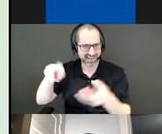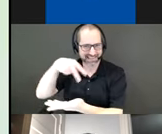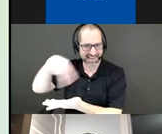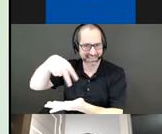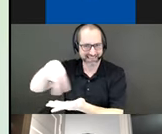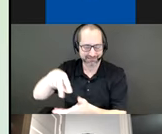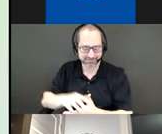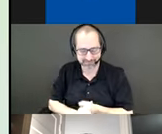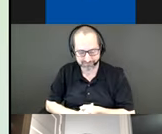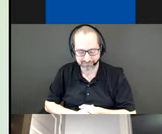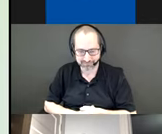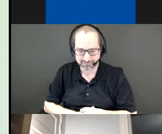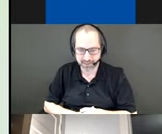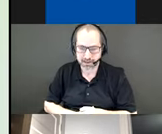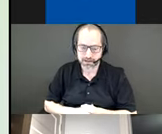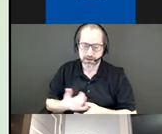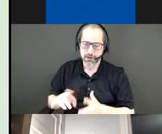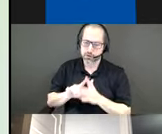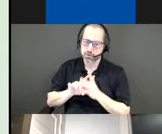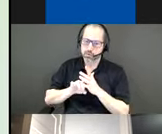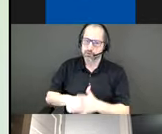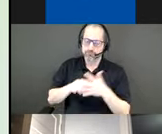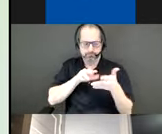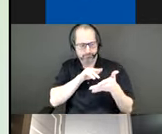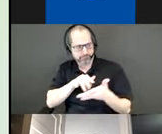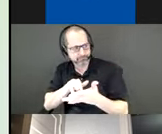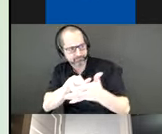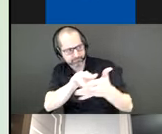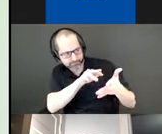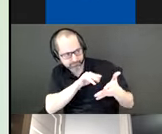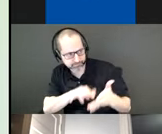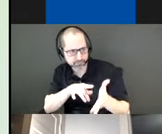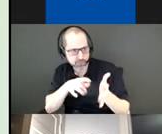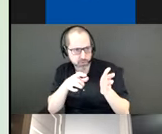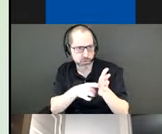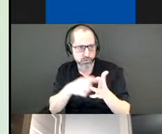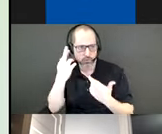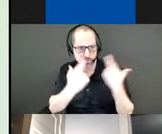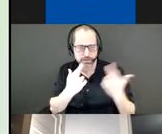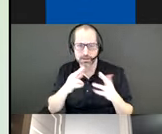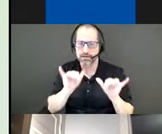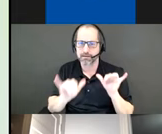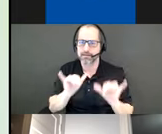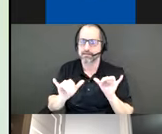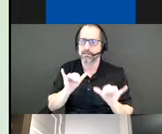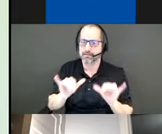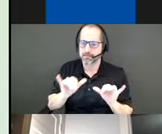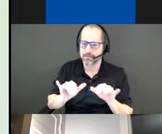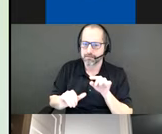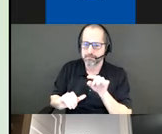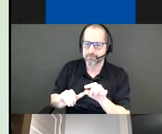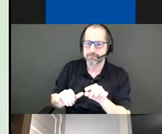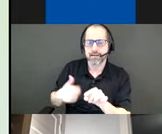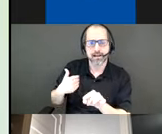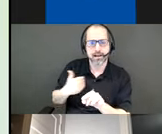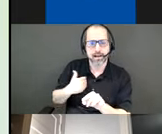And we started noticing also as we did more research and spoke to more people that there is a kind of